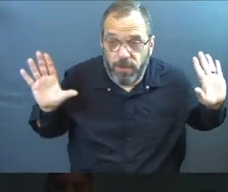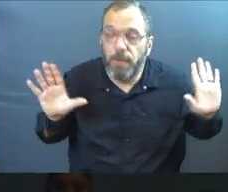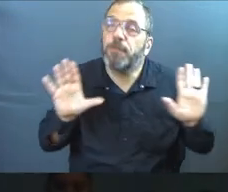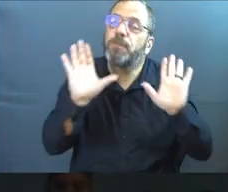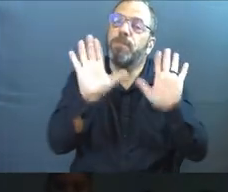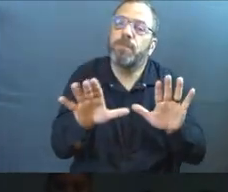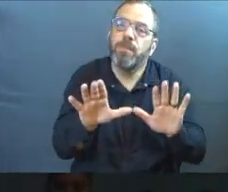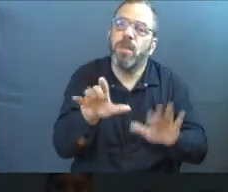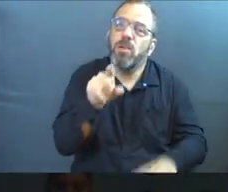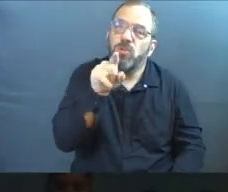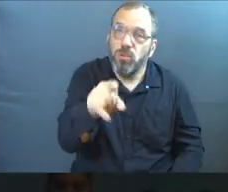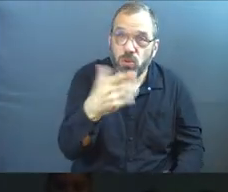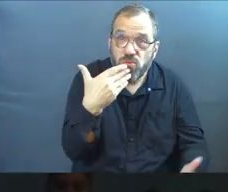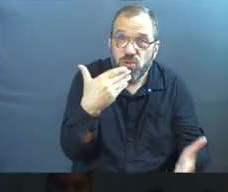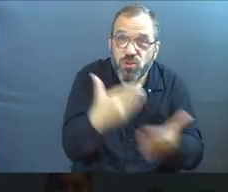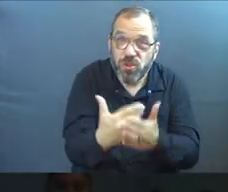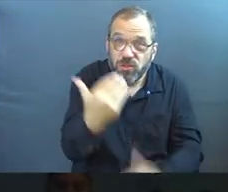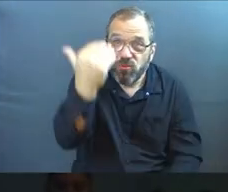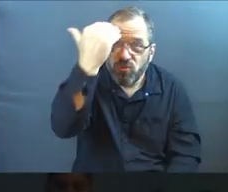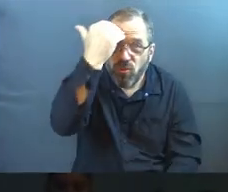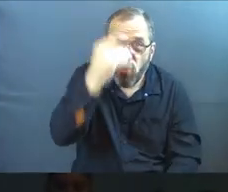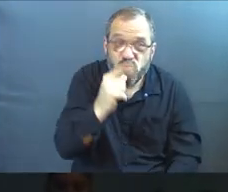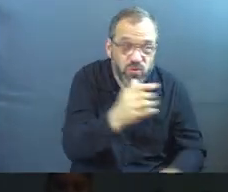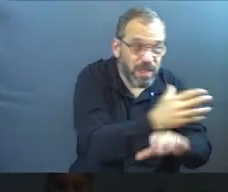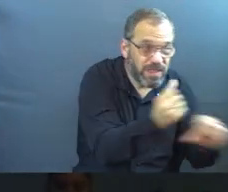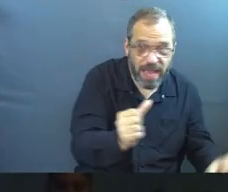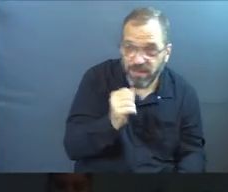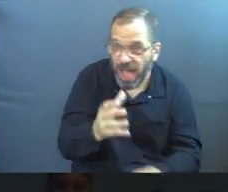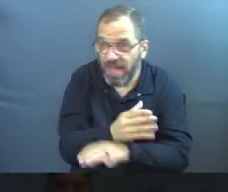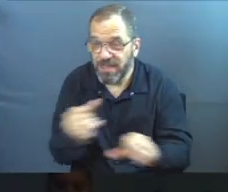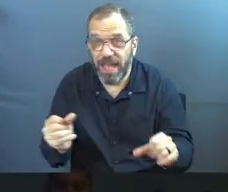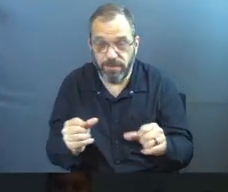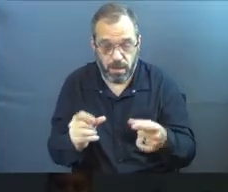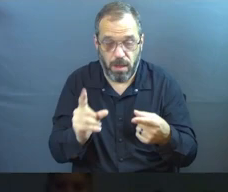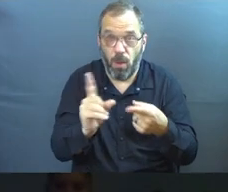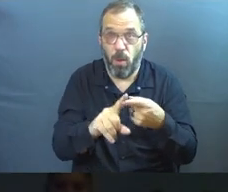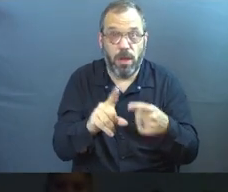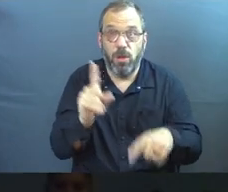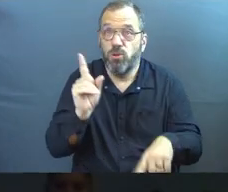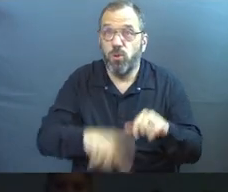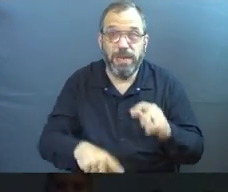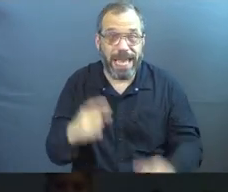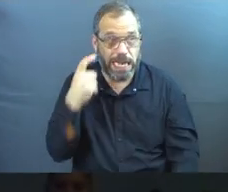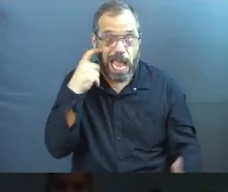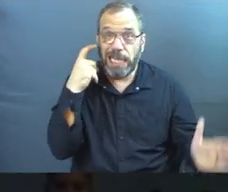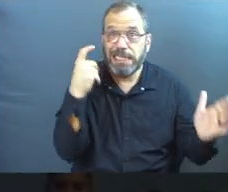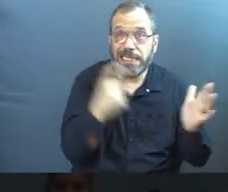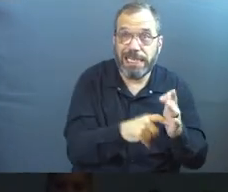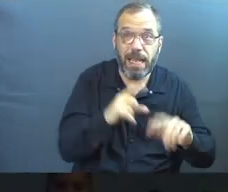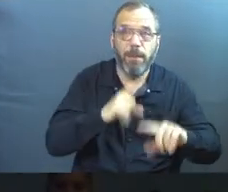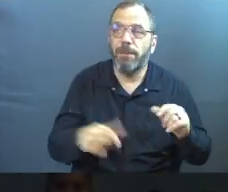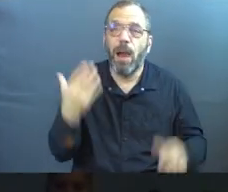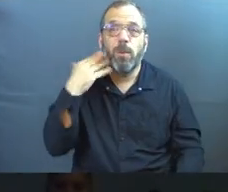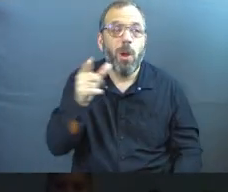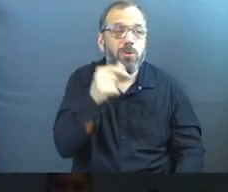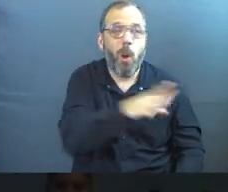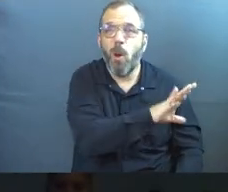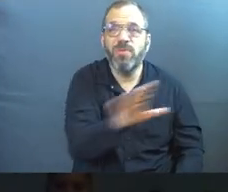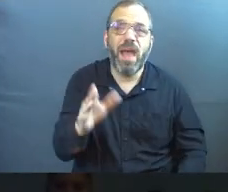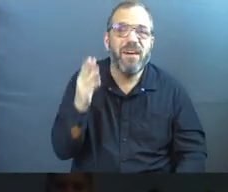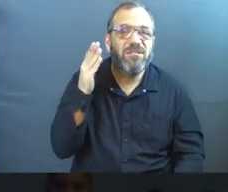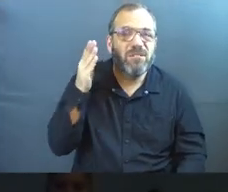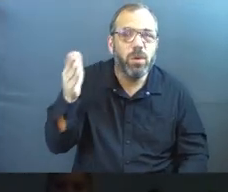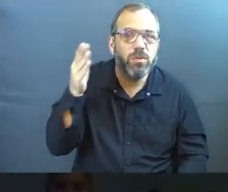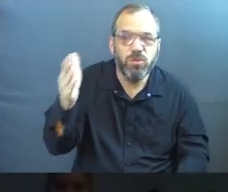We're not so good at knowing. Not only can we not see, but we don't know people's